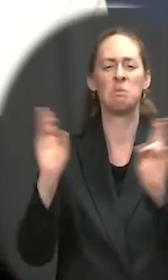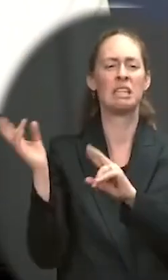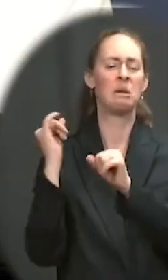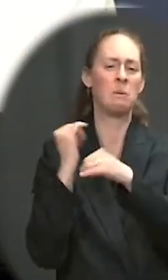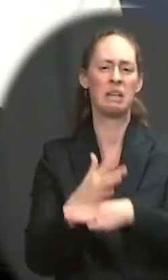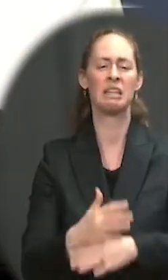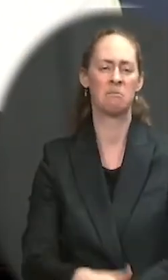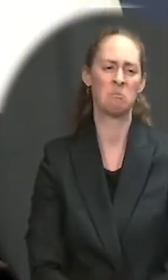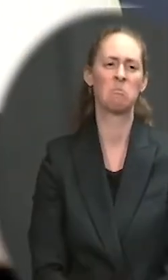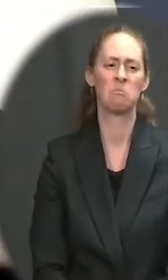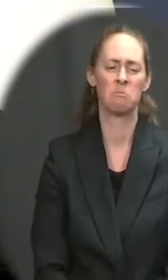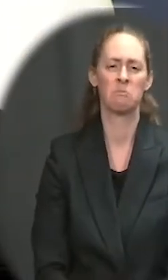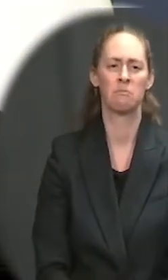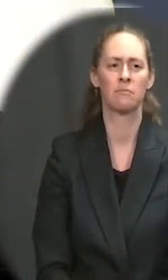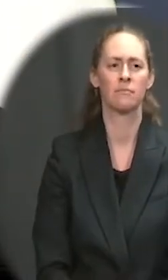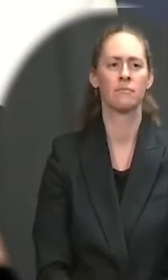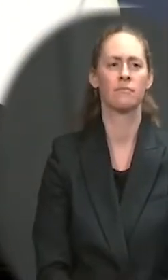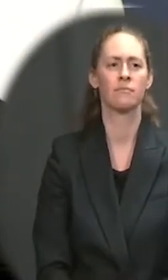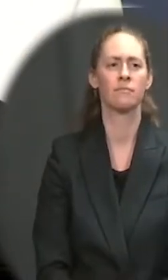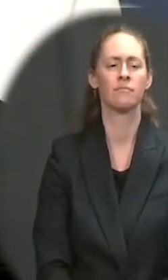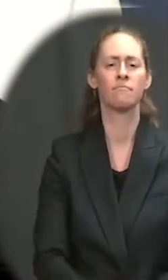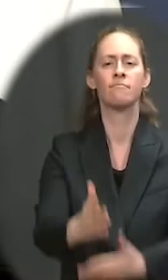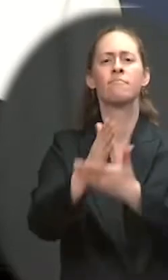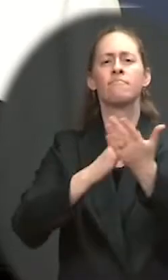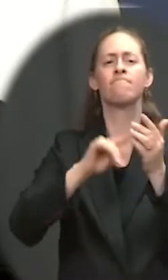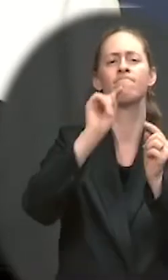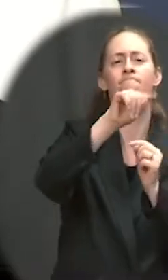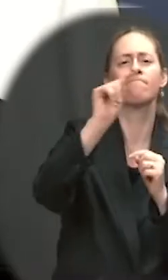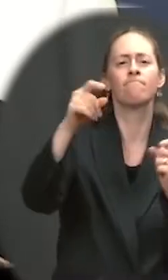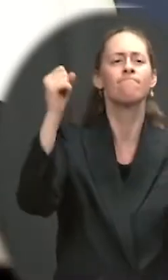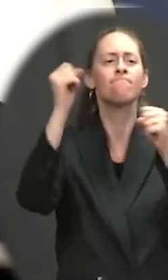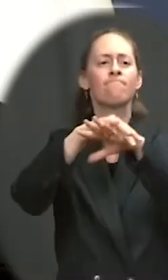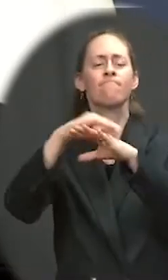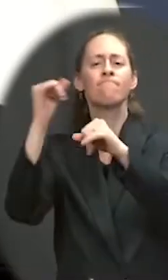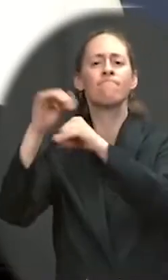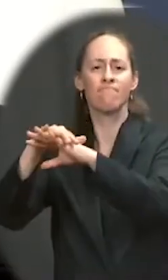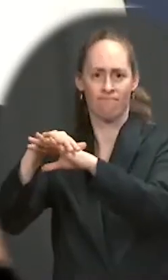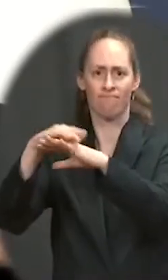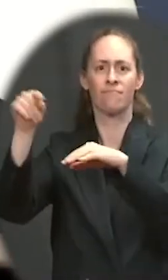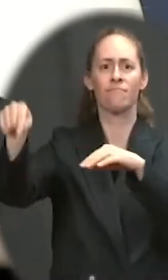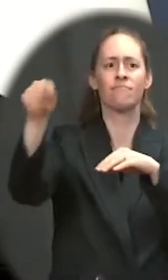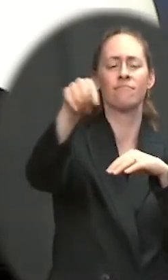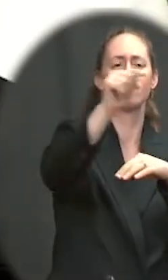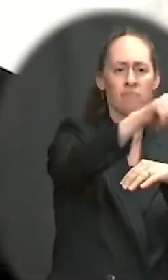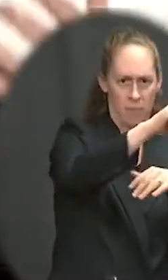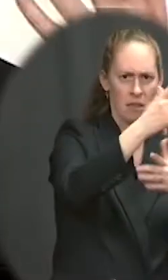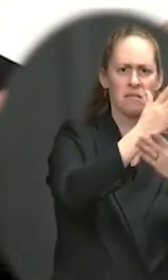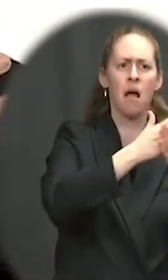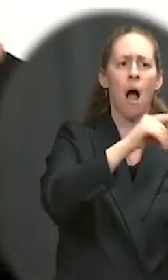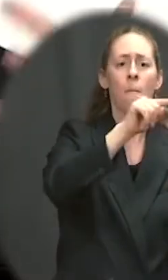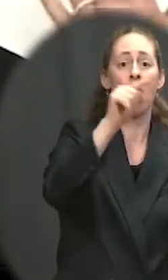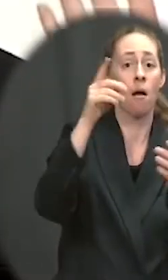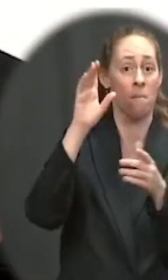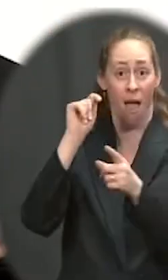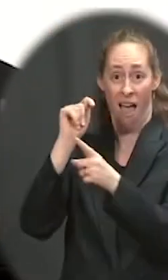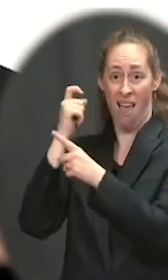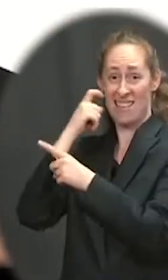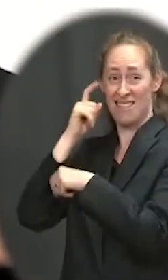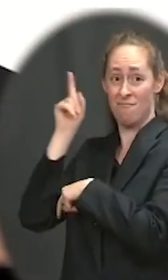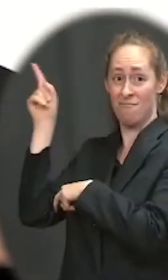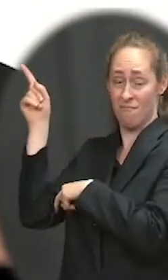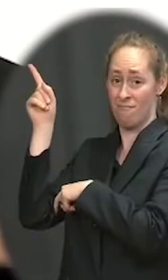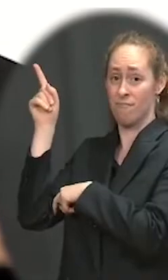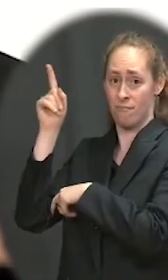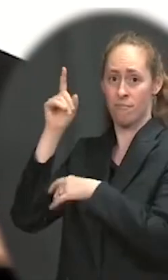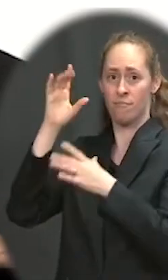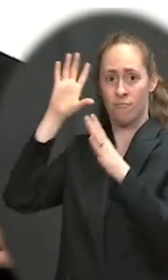sites we opened even last week. But what we announced yesterday is a kind of a phased approach based on the phase we're